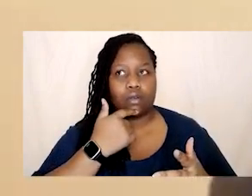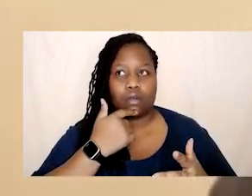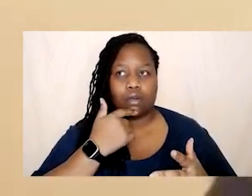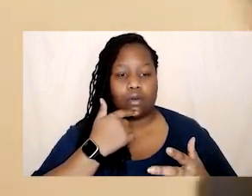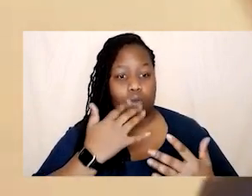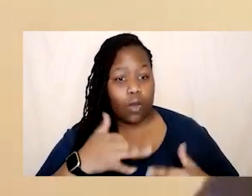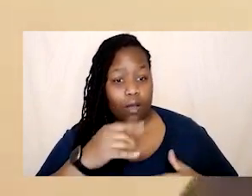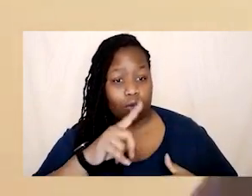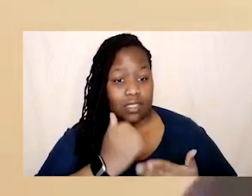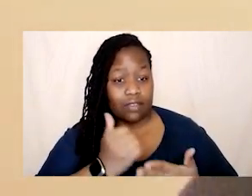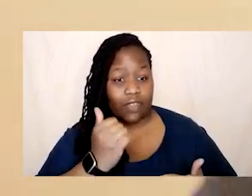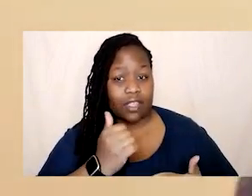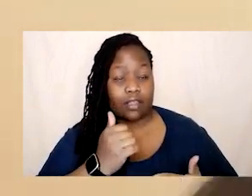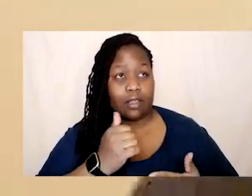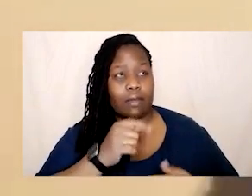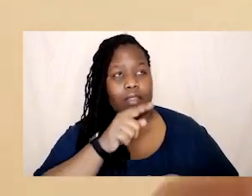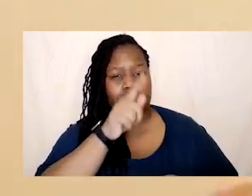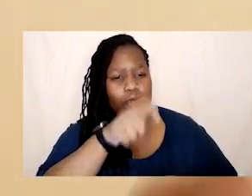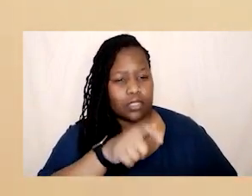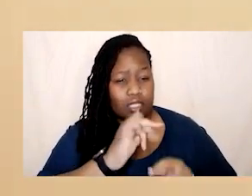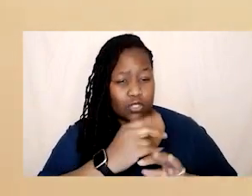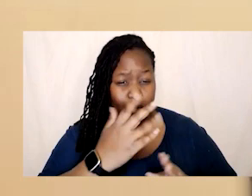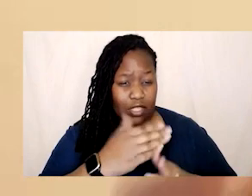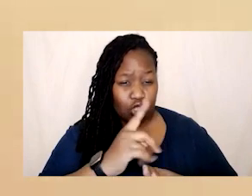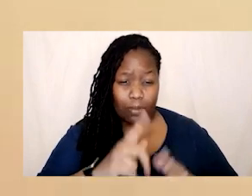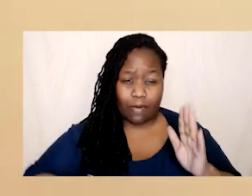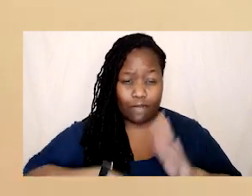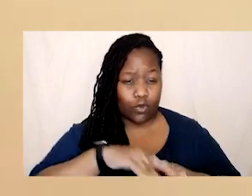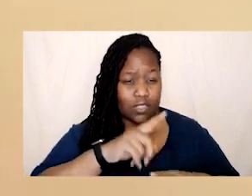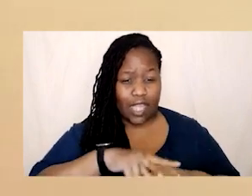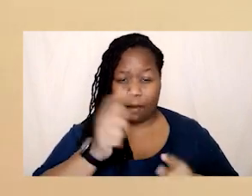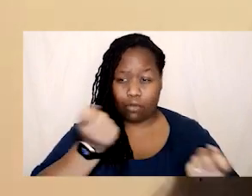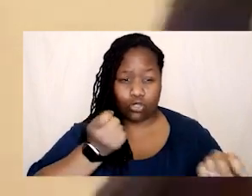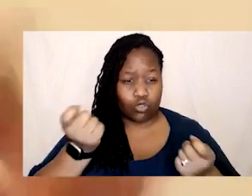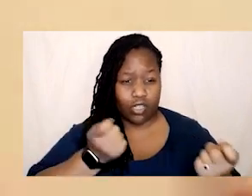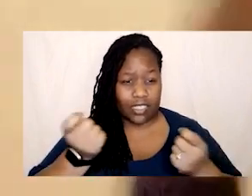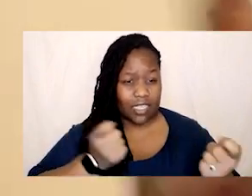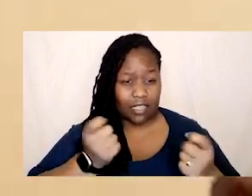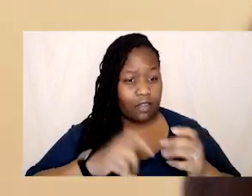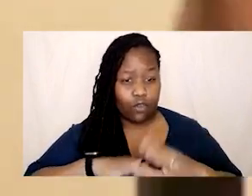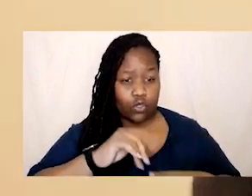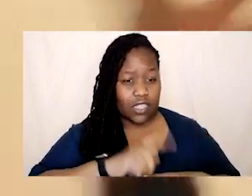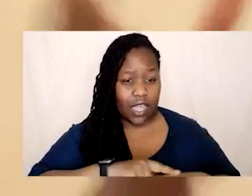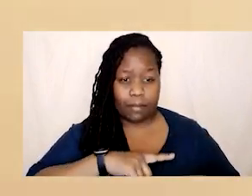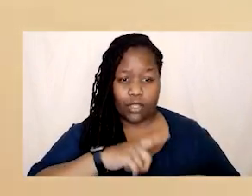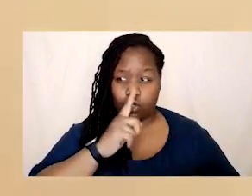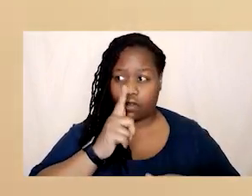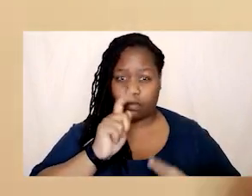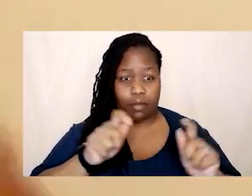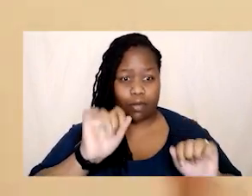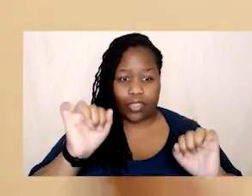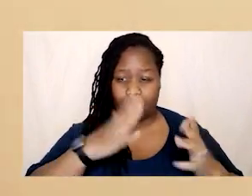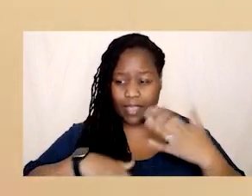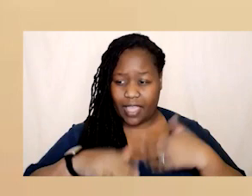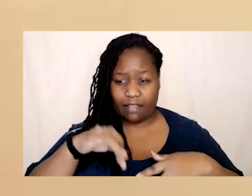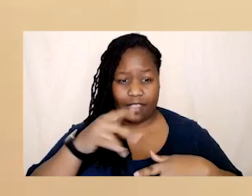he they sorry they are doing this job full-time moderating as a volunteer because of just how people's behaviors and the lack